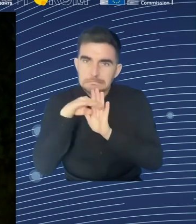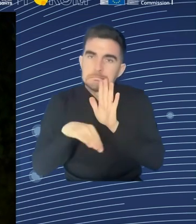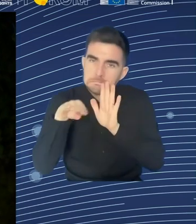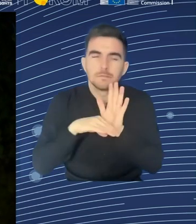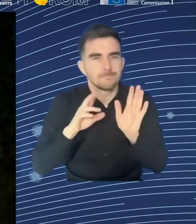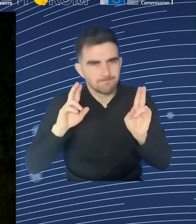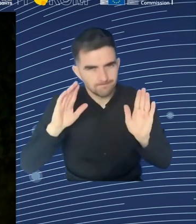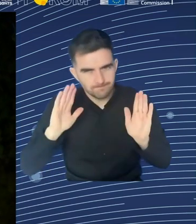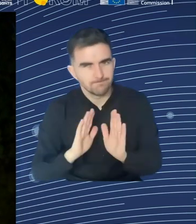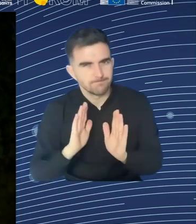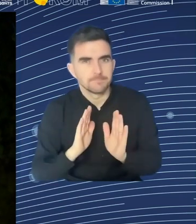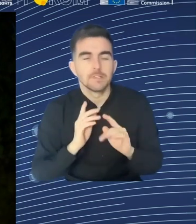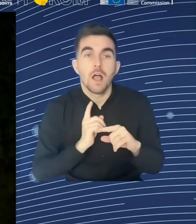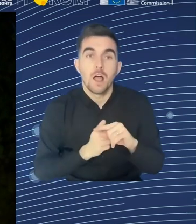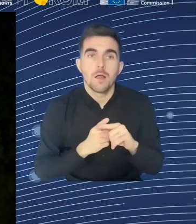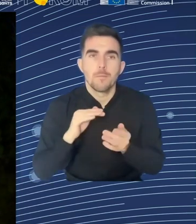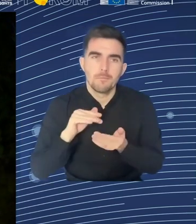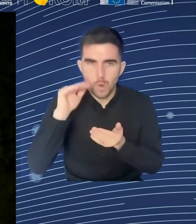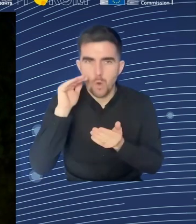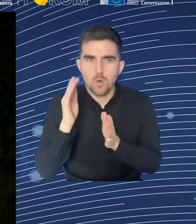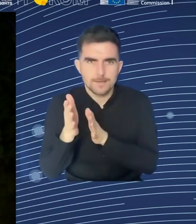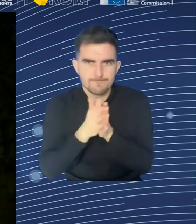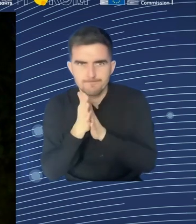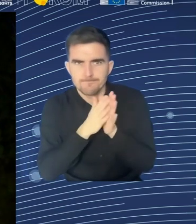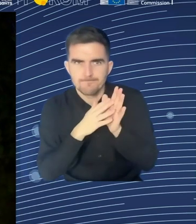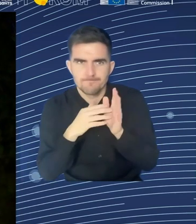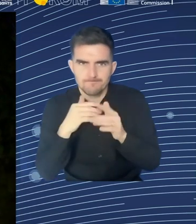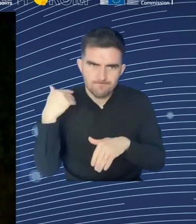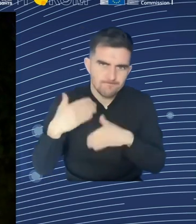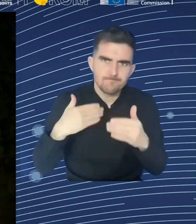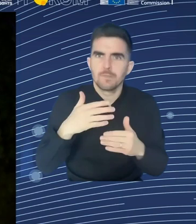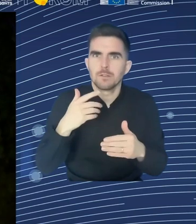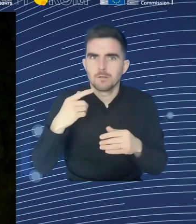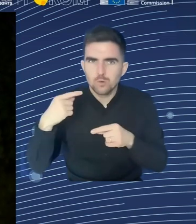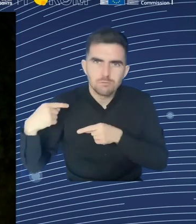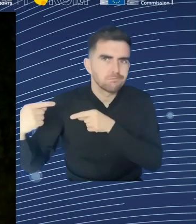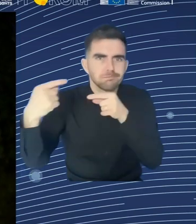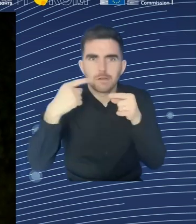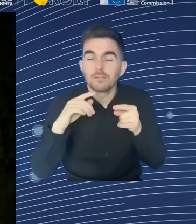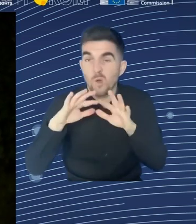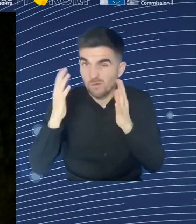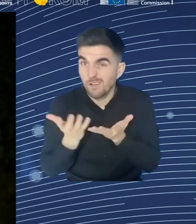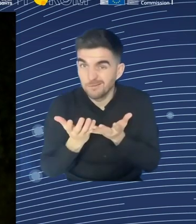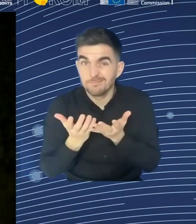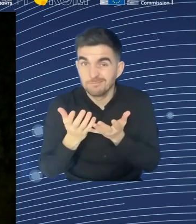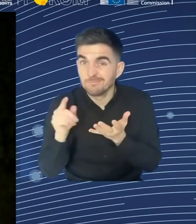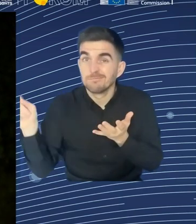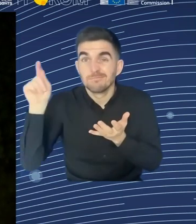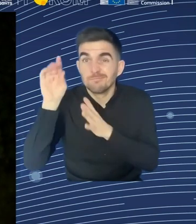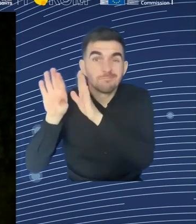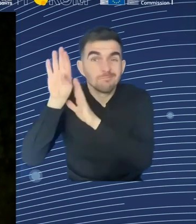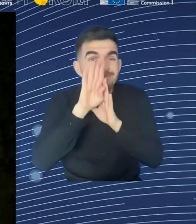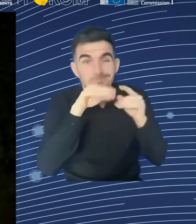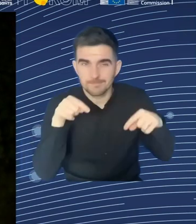Of course, we need to look at the fact that today, Europe has not been very good at attracting skilled workforce for a long period of time.